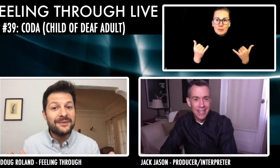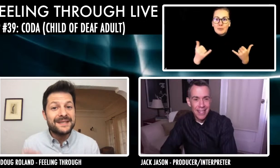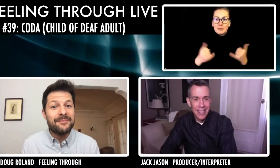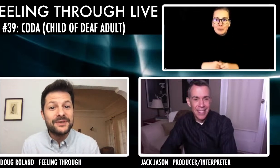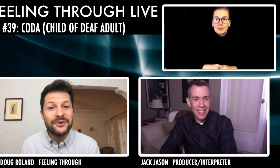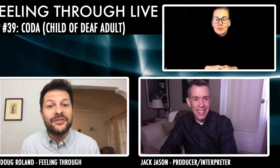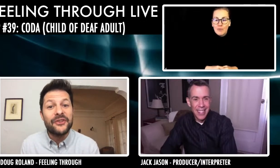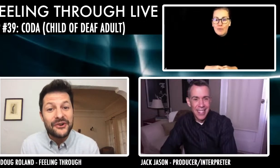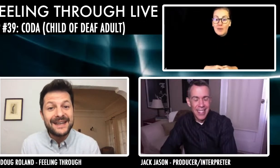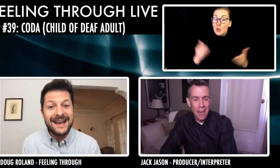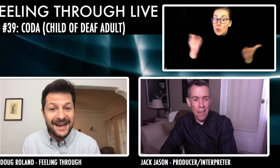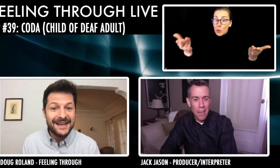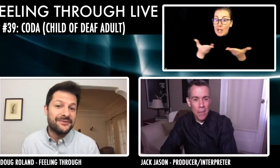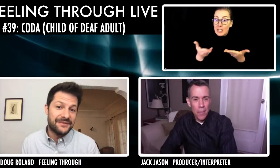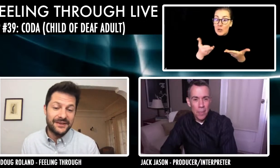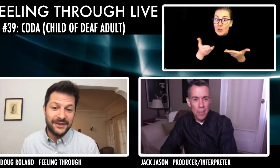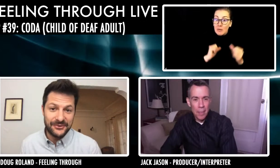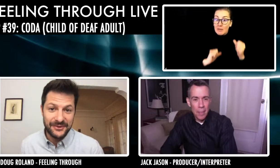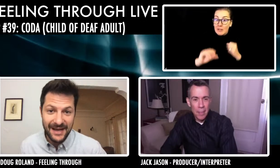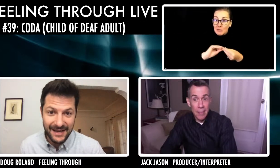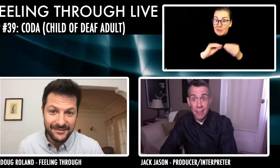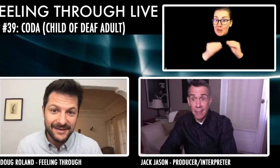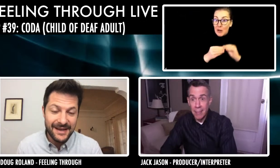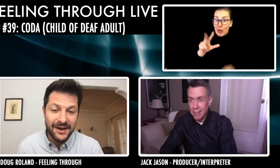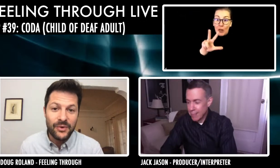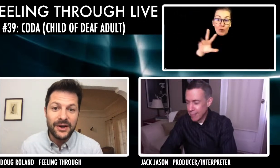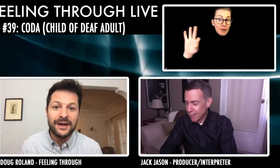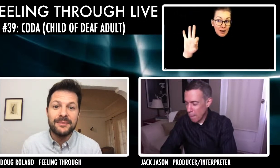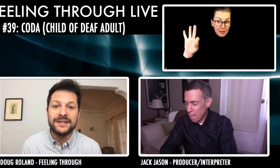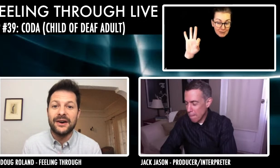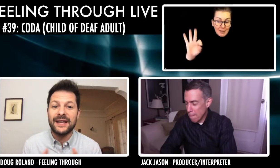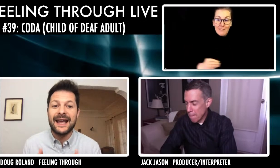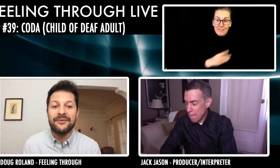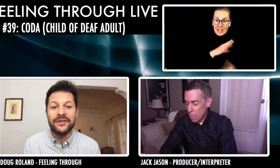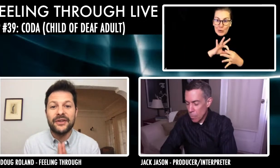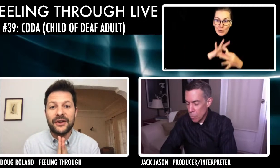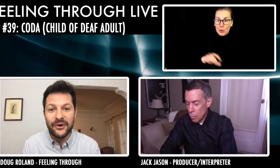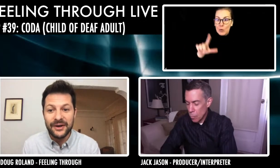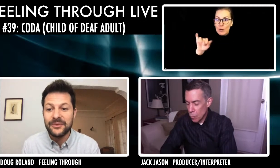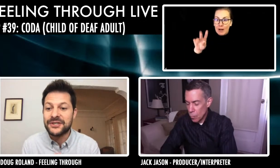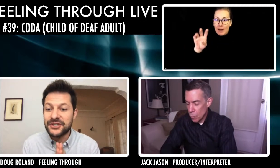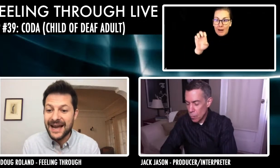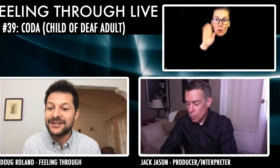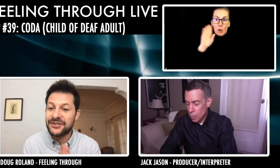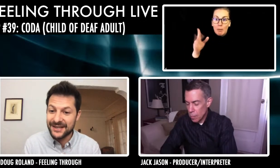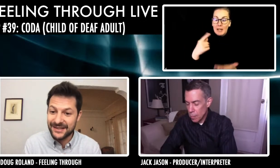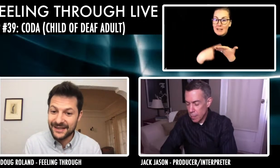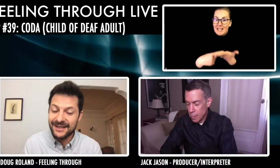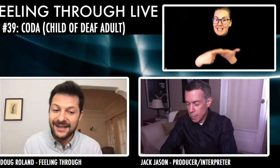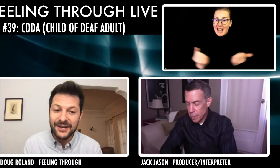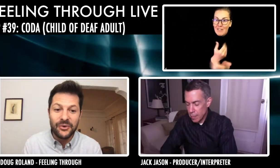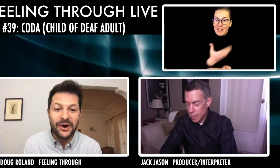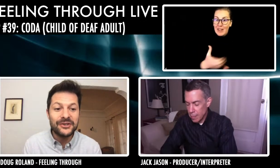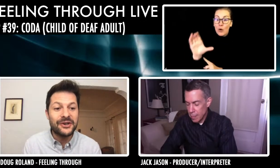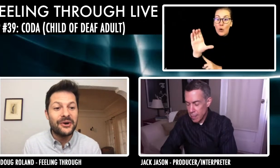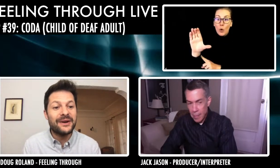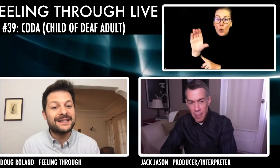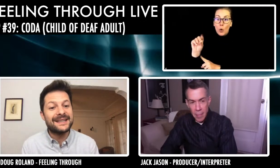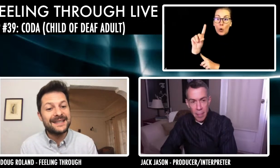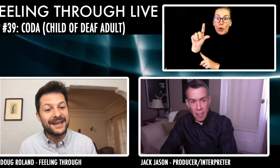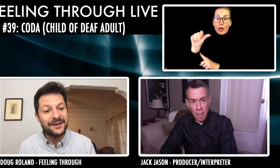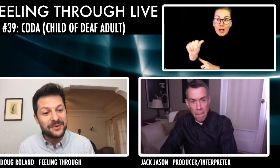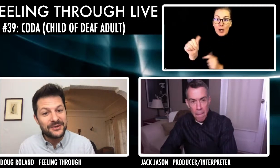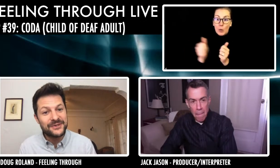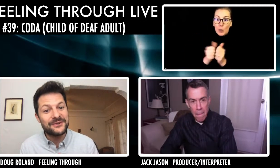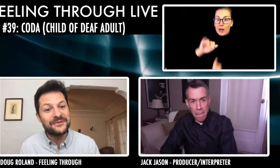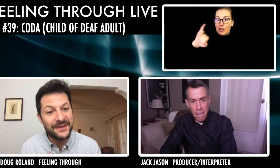Welcome to episode 39 of Feeling Through Live. We are going to be talking everything CODA with Jack Jason, who also is